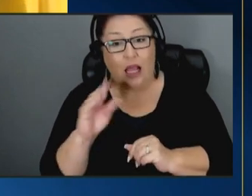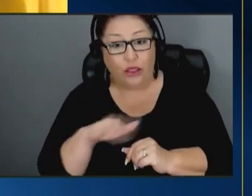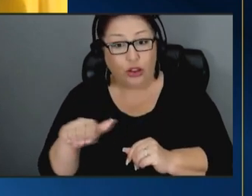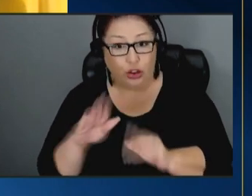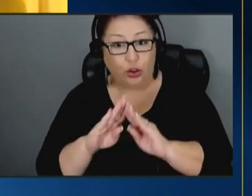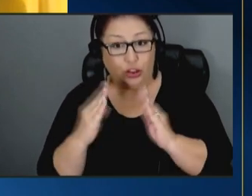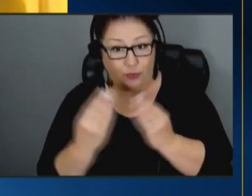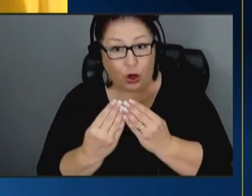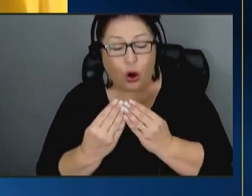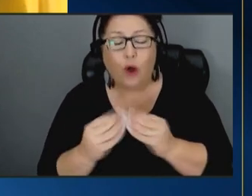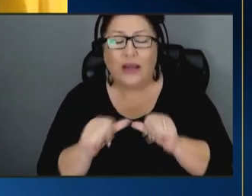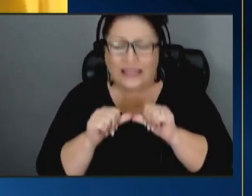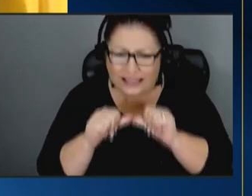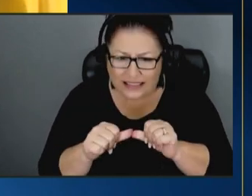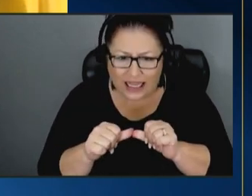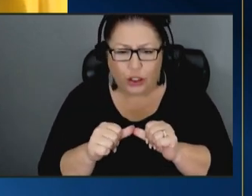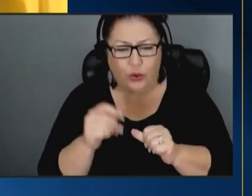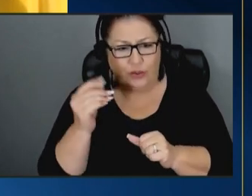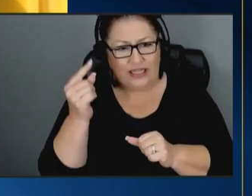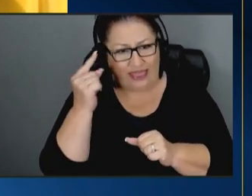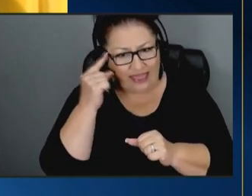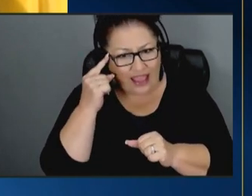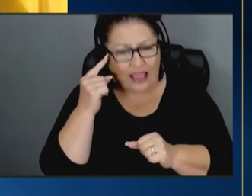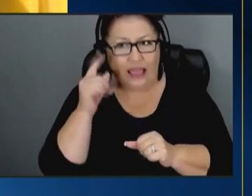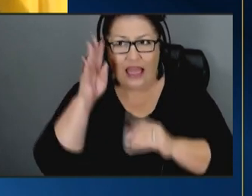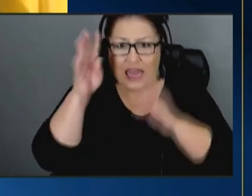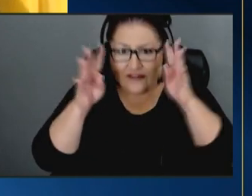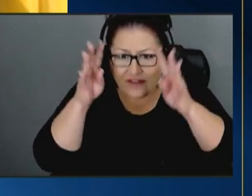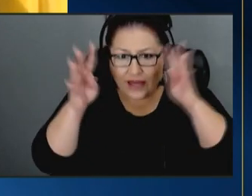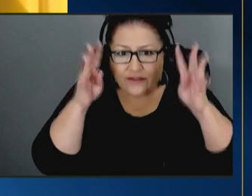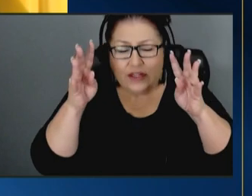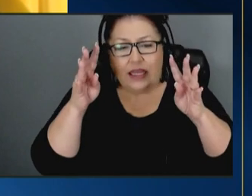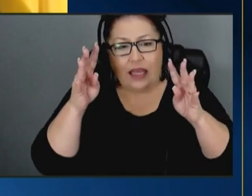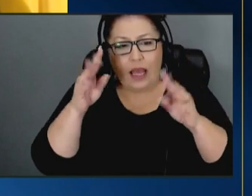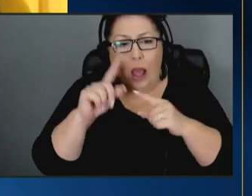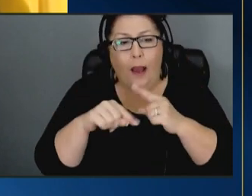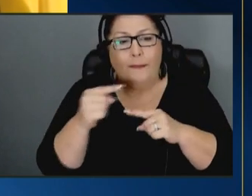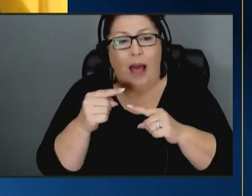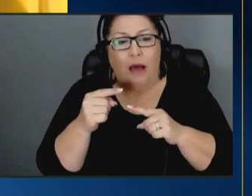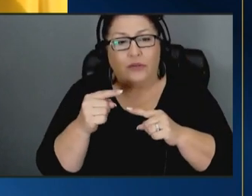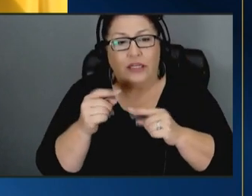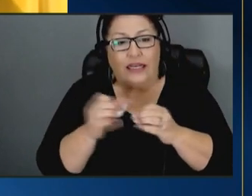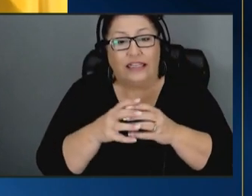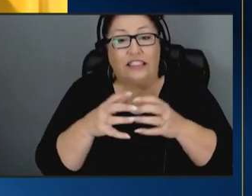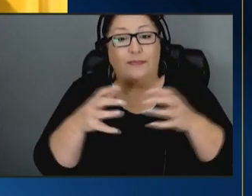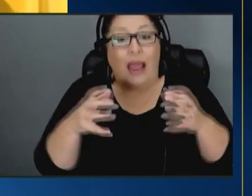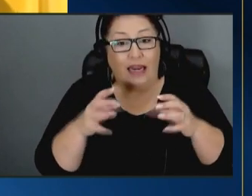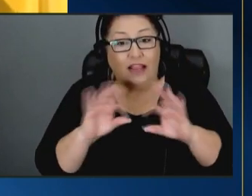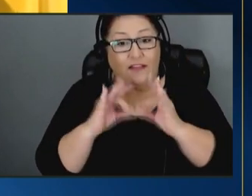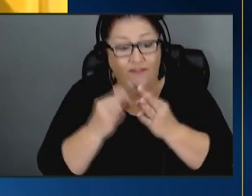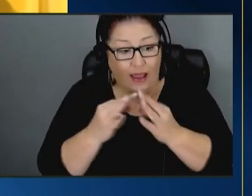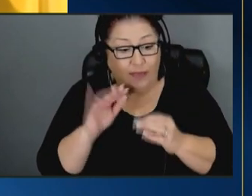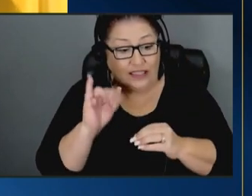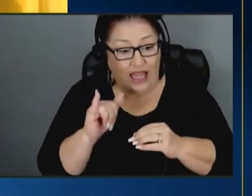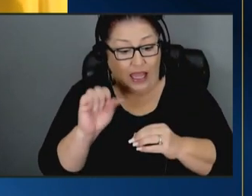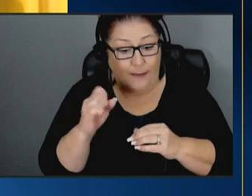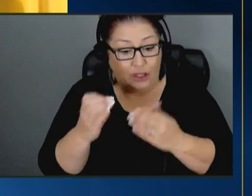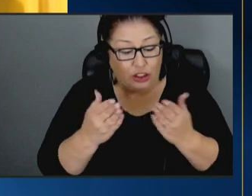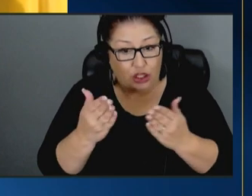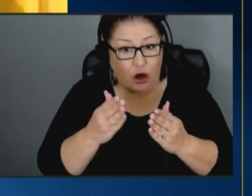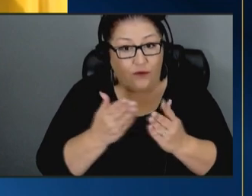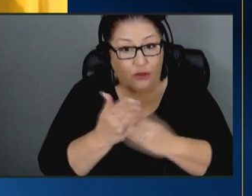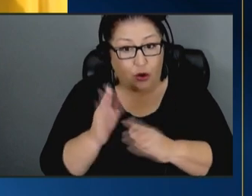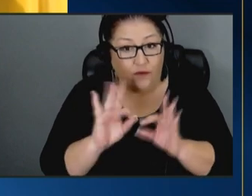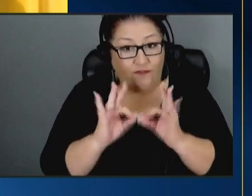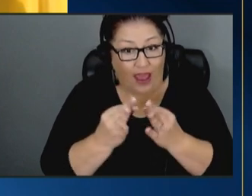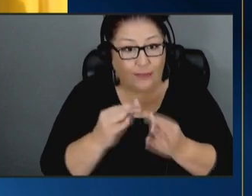continue to think innovatively about the expanding the families that can be served through family first and